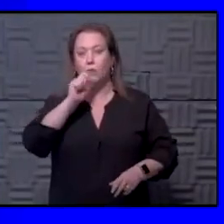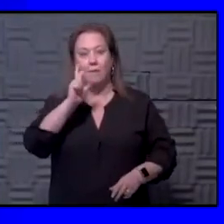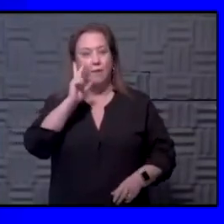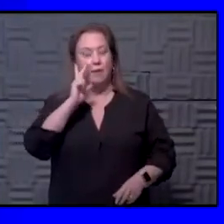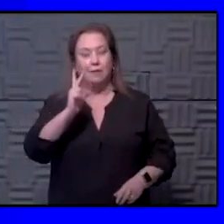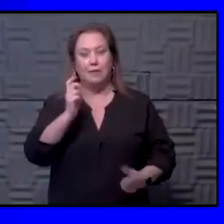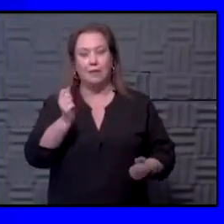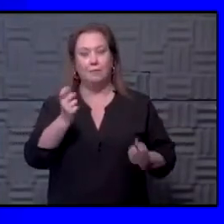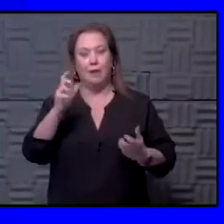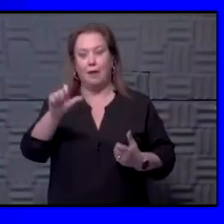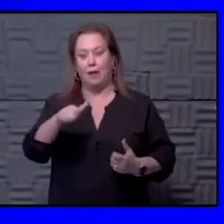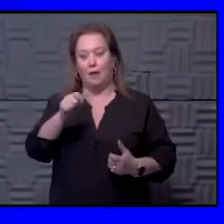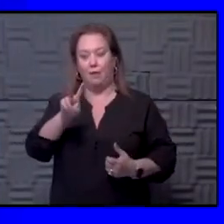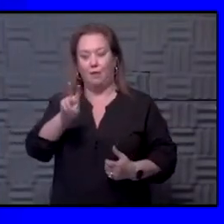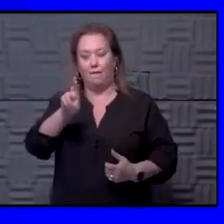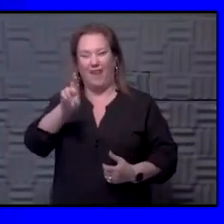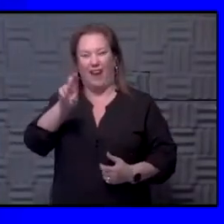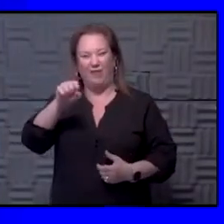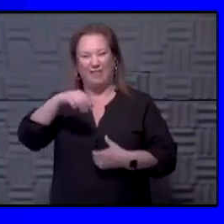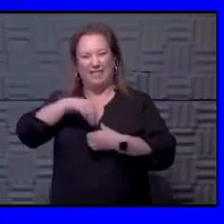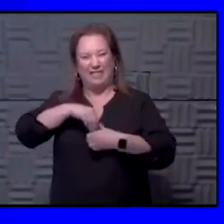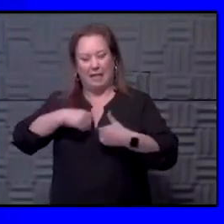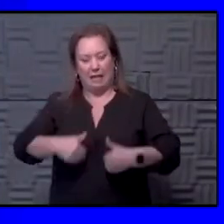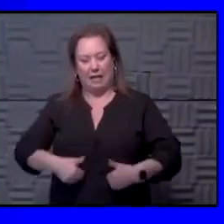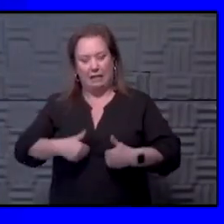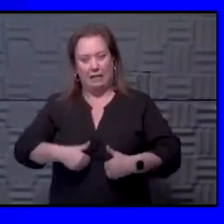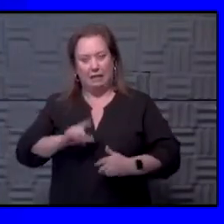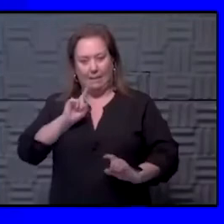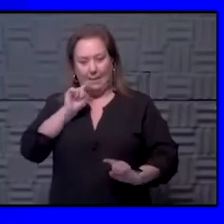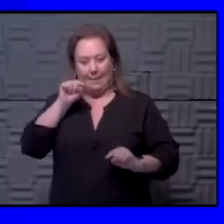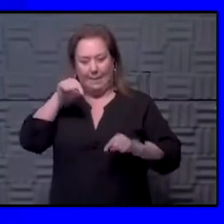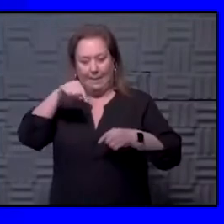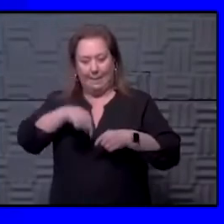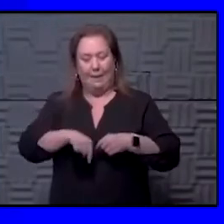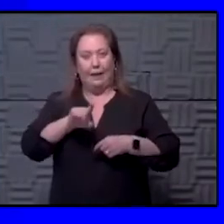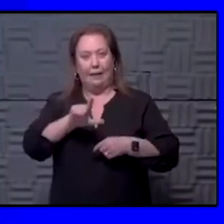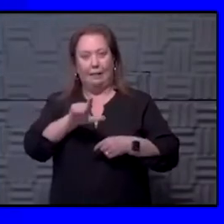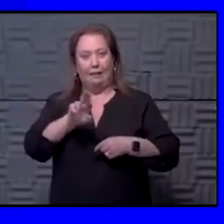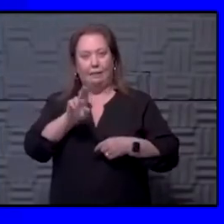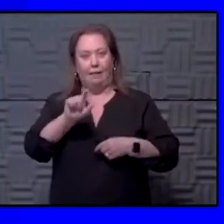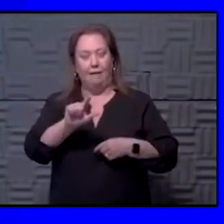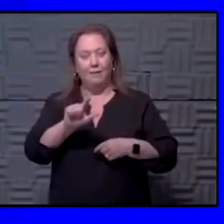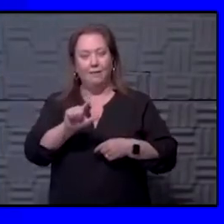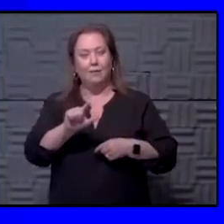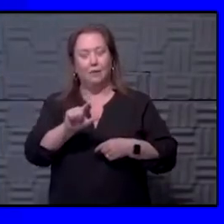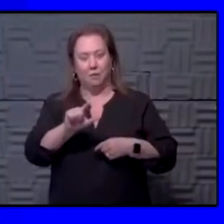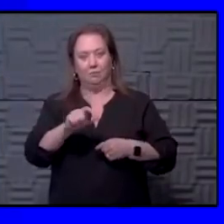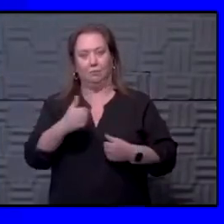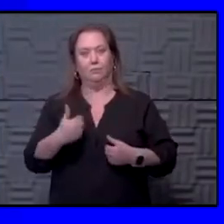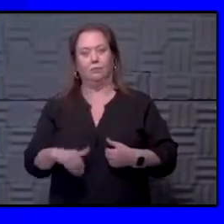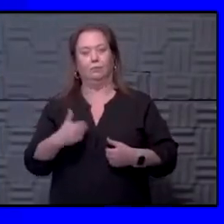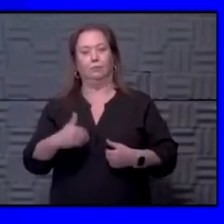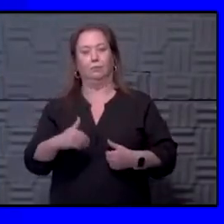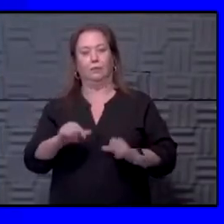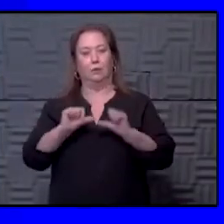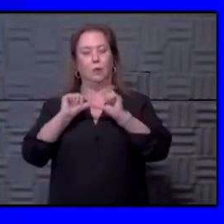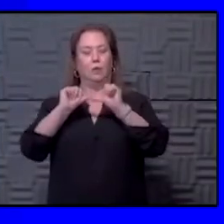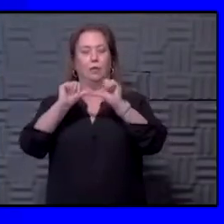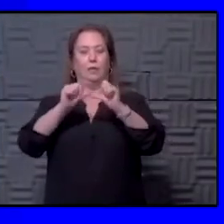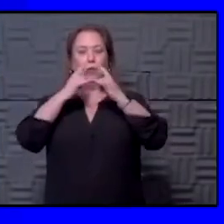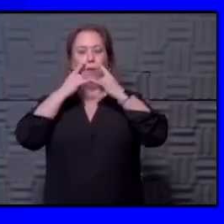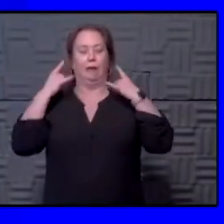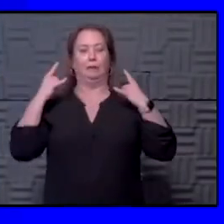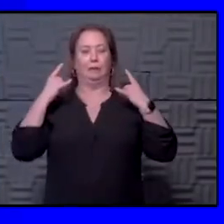other viral infections, even going down looking in the lung for people who have known lung infections. So I think that's just continued, yeah,